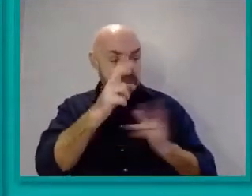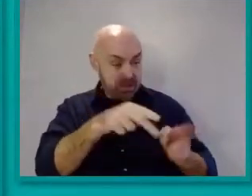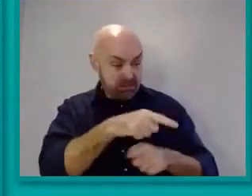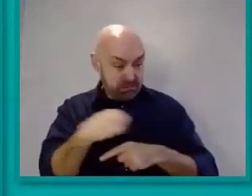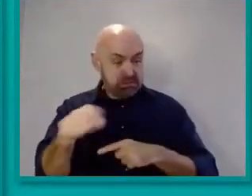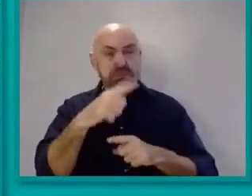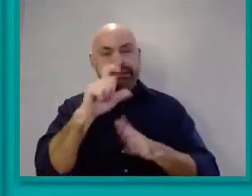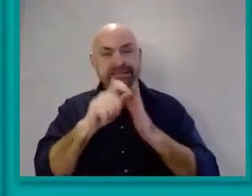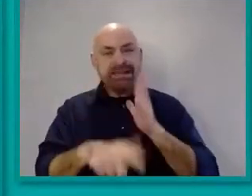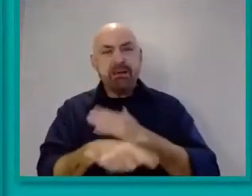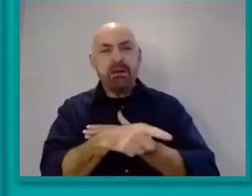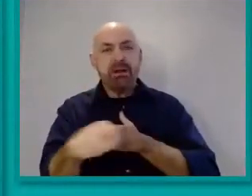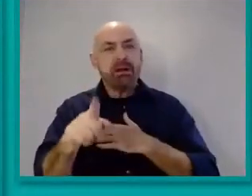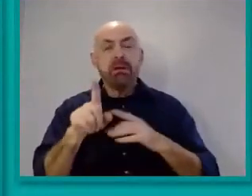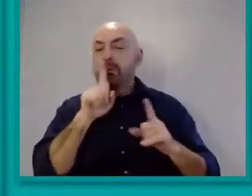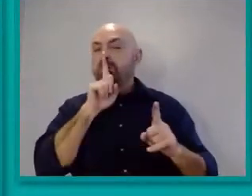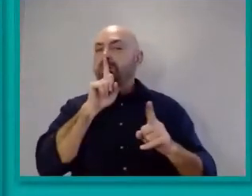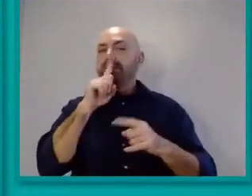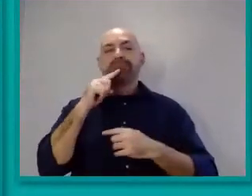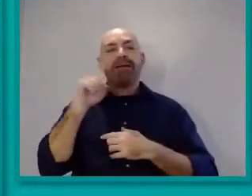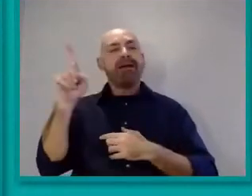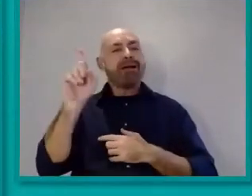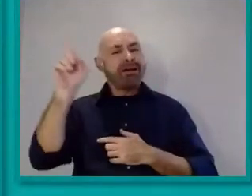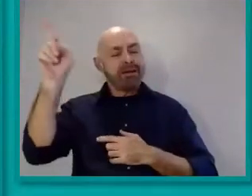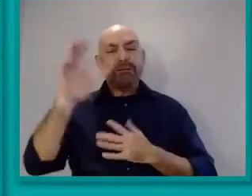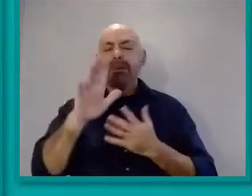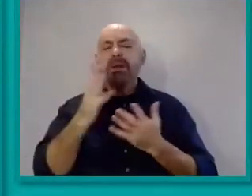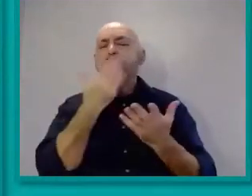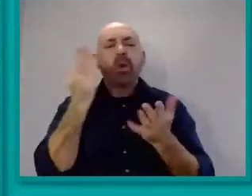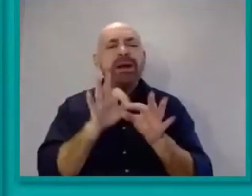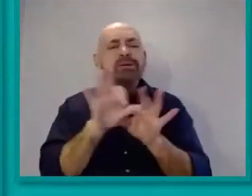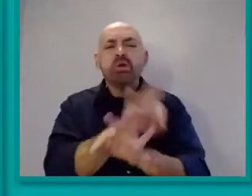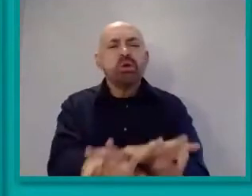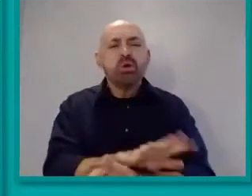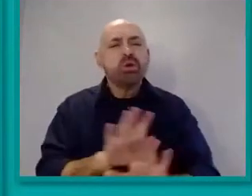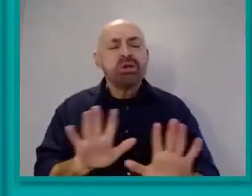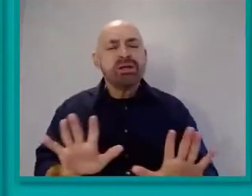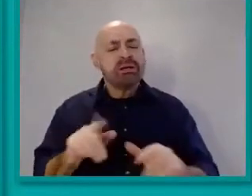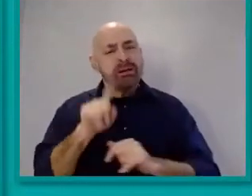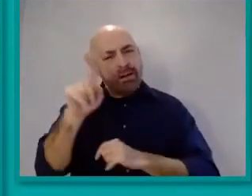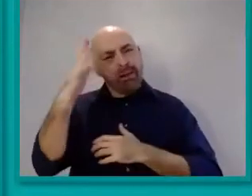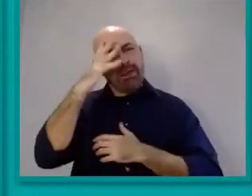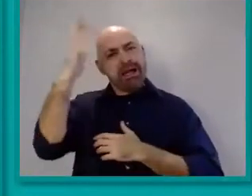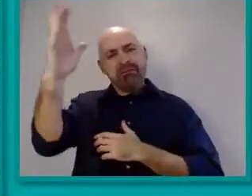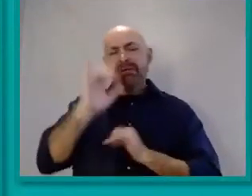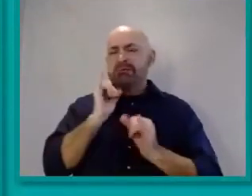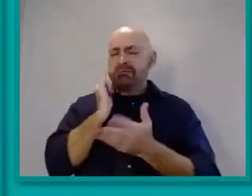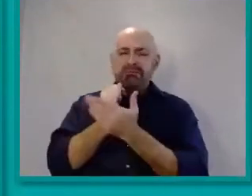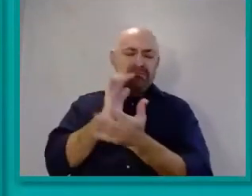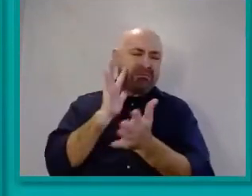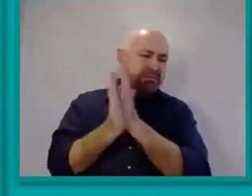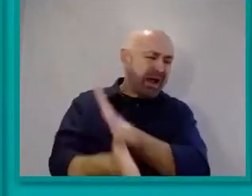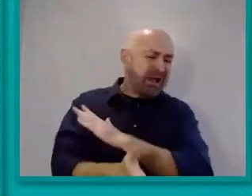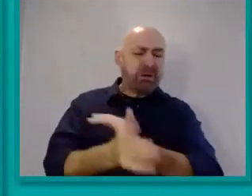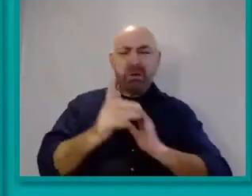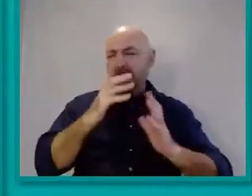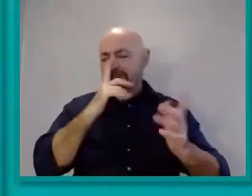people. There are no excuses. The government have badly botched their handling of the pandemic.